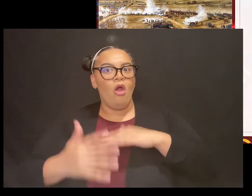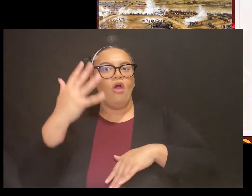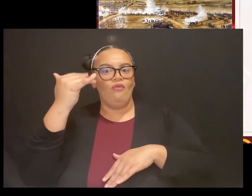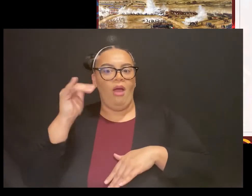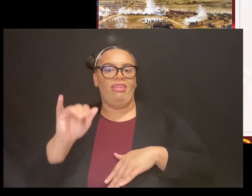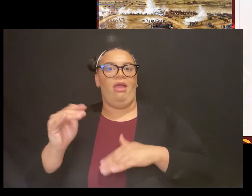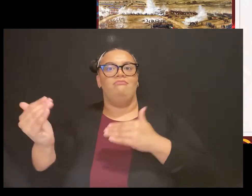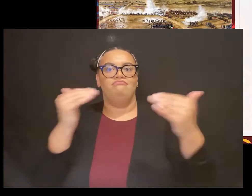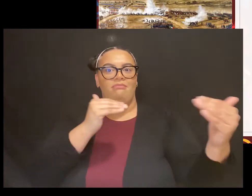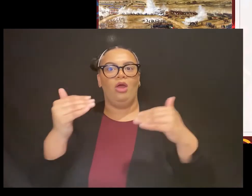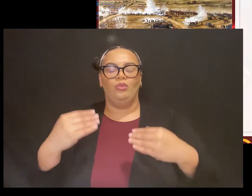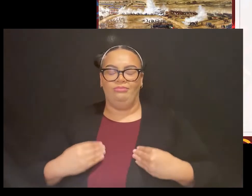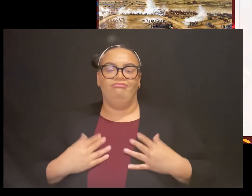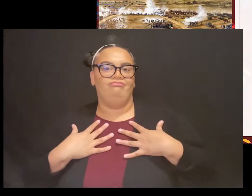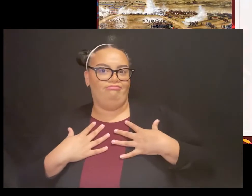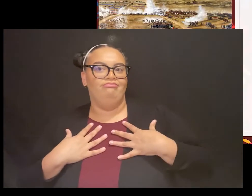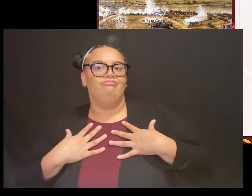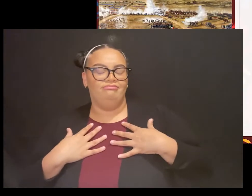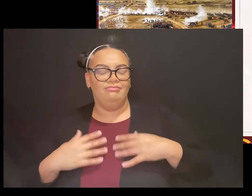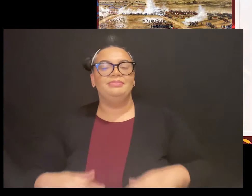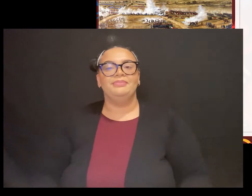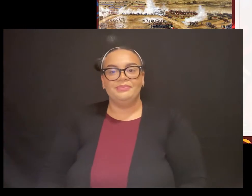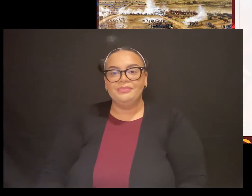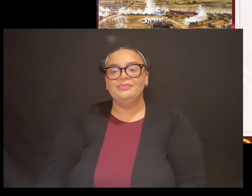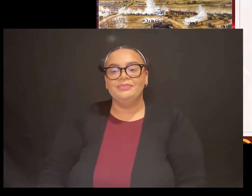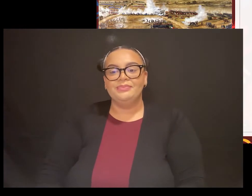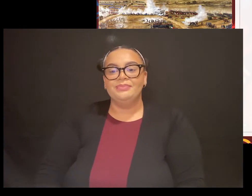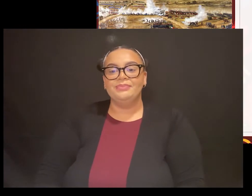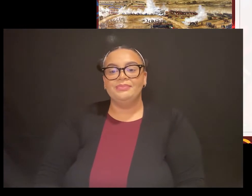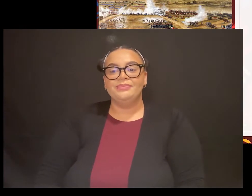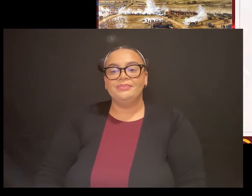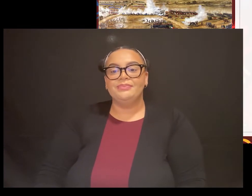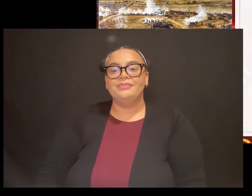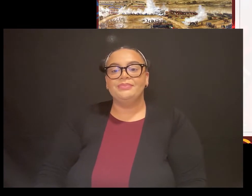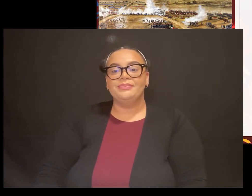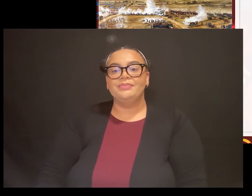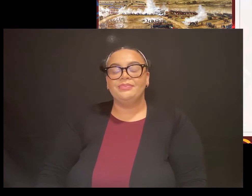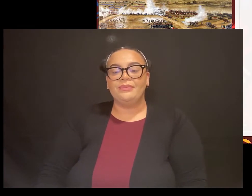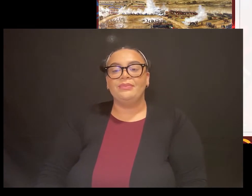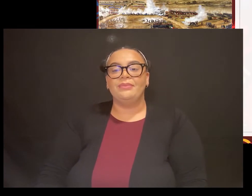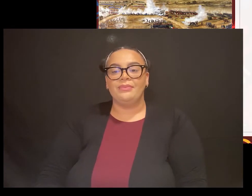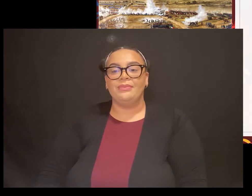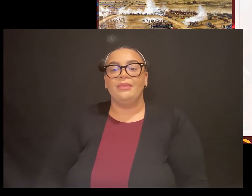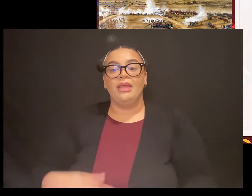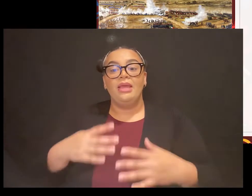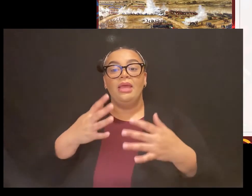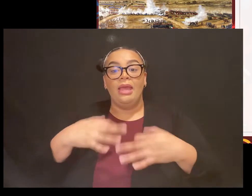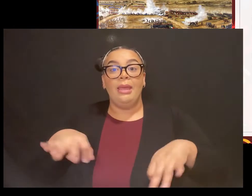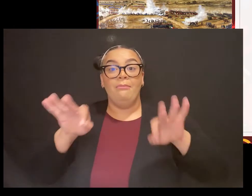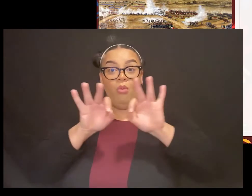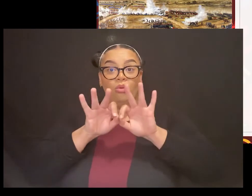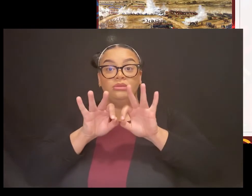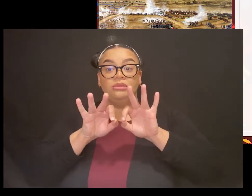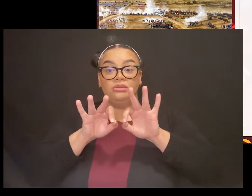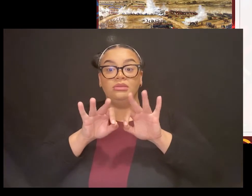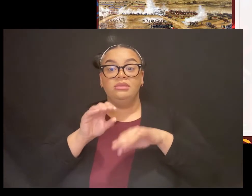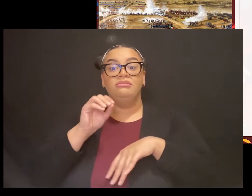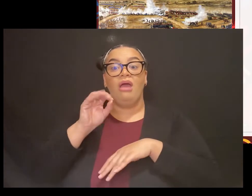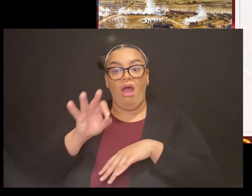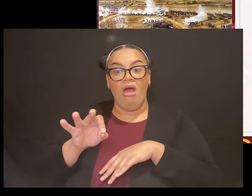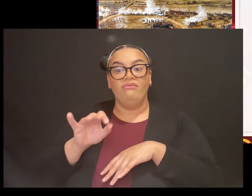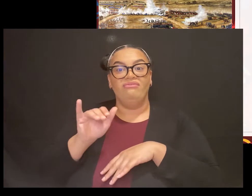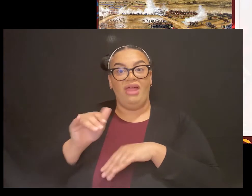The significance to the Mexican people, the victory over the great French army was an incredible sign of strength and power. It